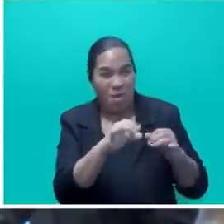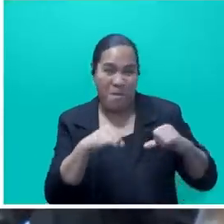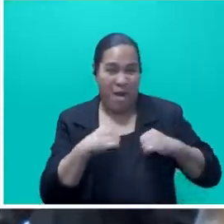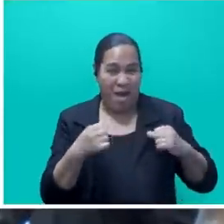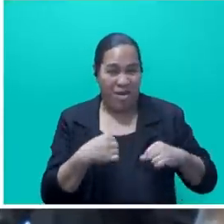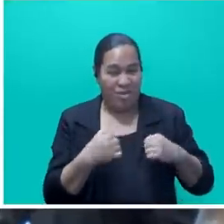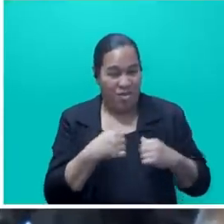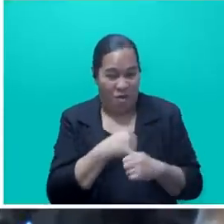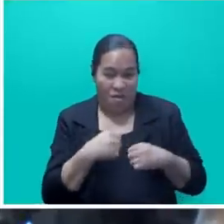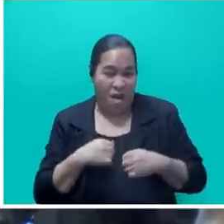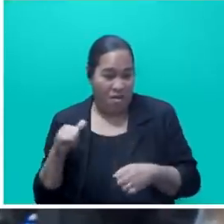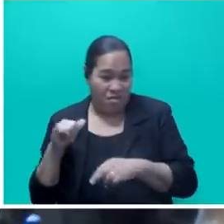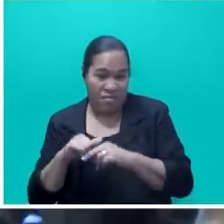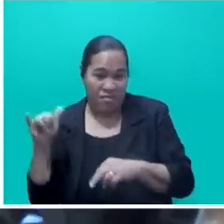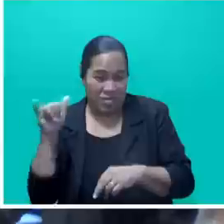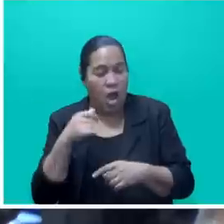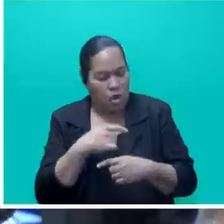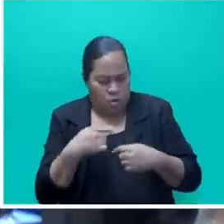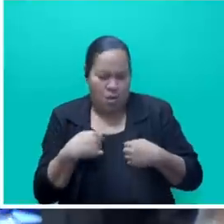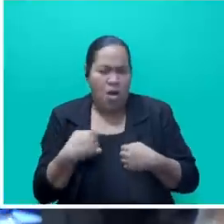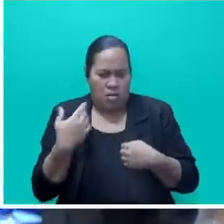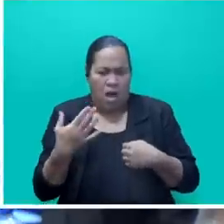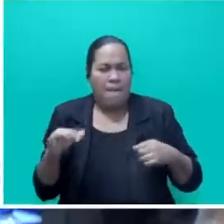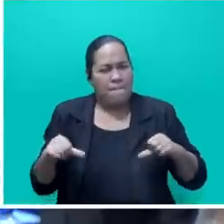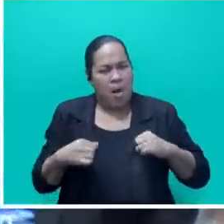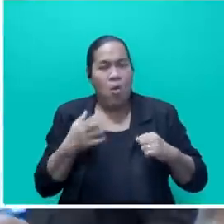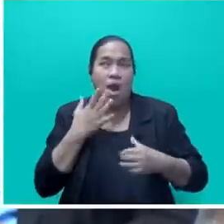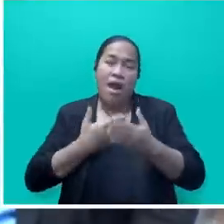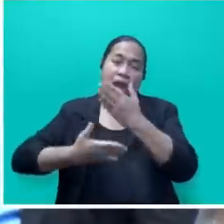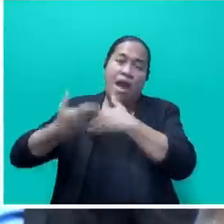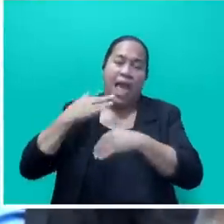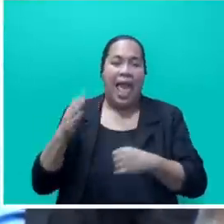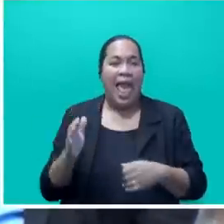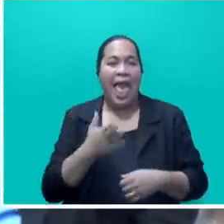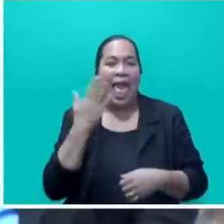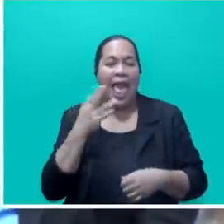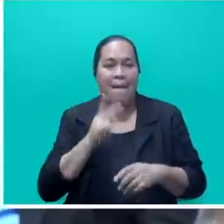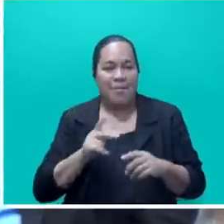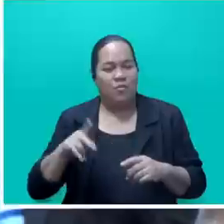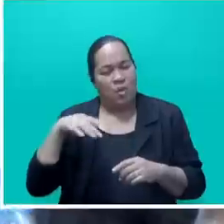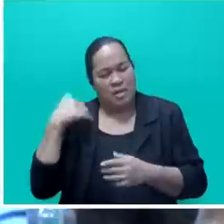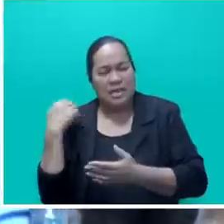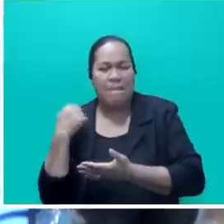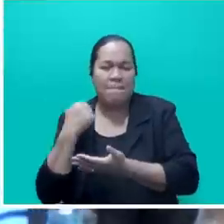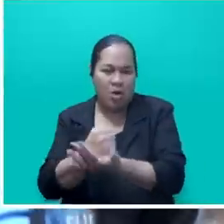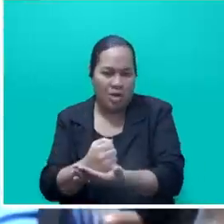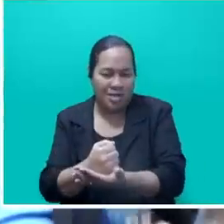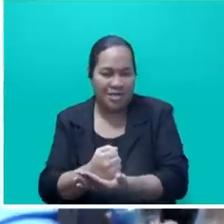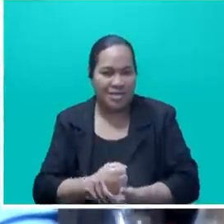of our airline. We have been proud of it since the days of Air Pacific, Honorable Speaker. We have supported it all along the way.